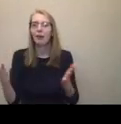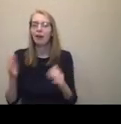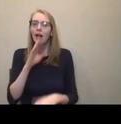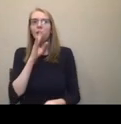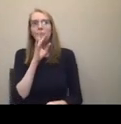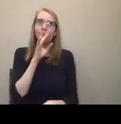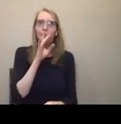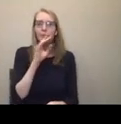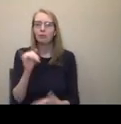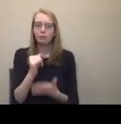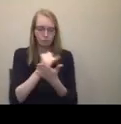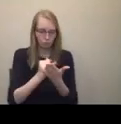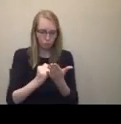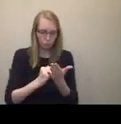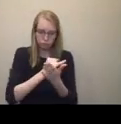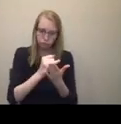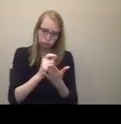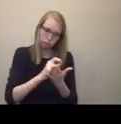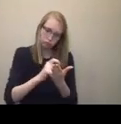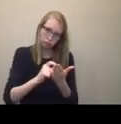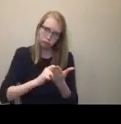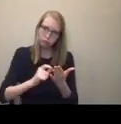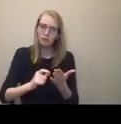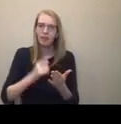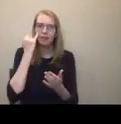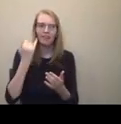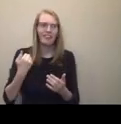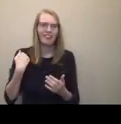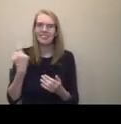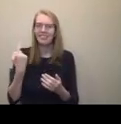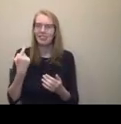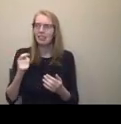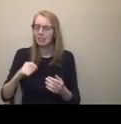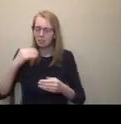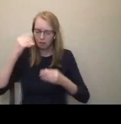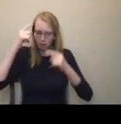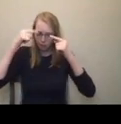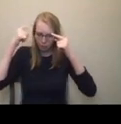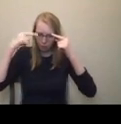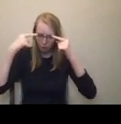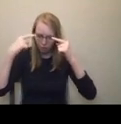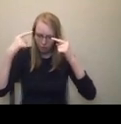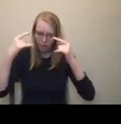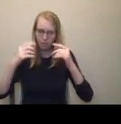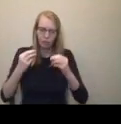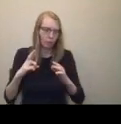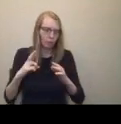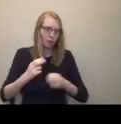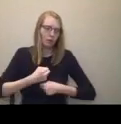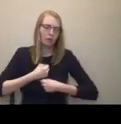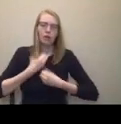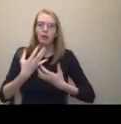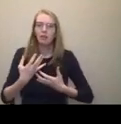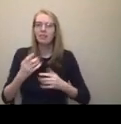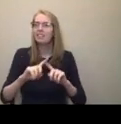there's something that we need to release or process or deal with, there's different variations of babbling and doodling. And